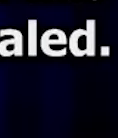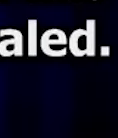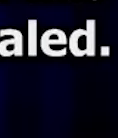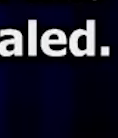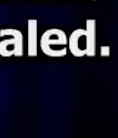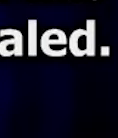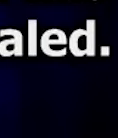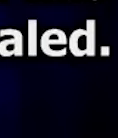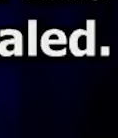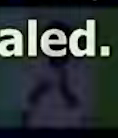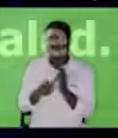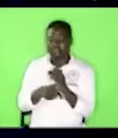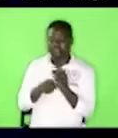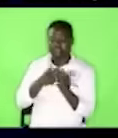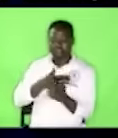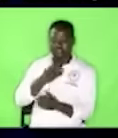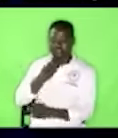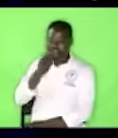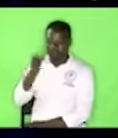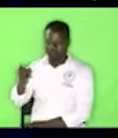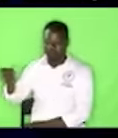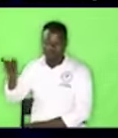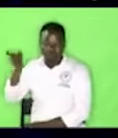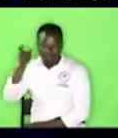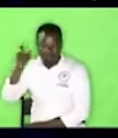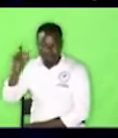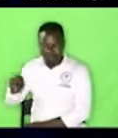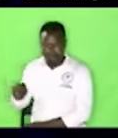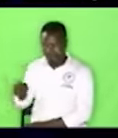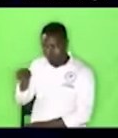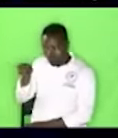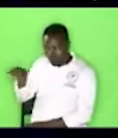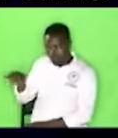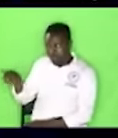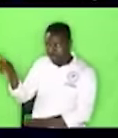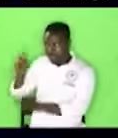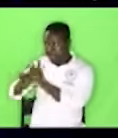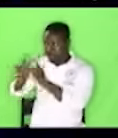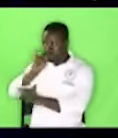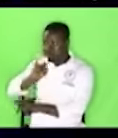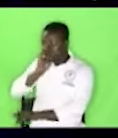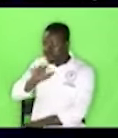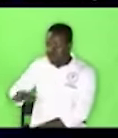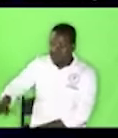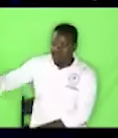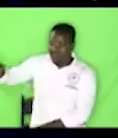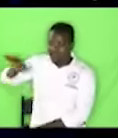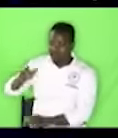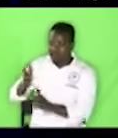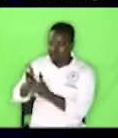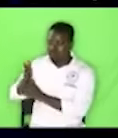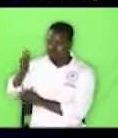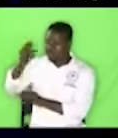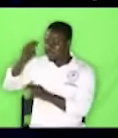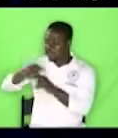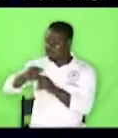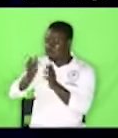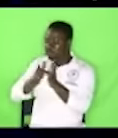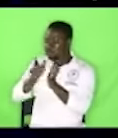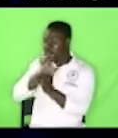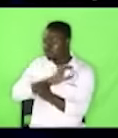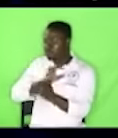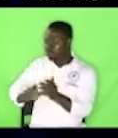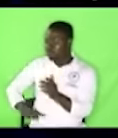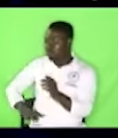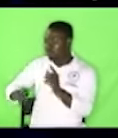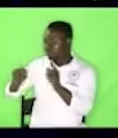then know this you and all the people of Israel it is by the name of Jesus Christ